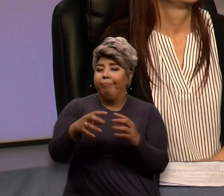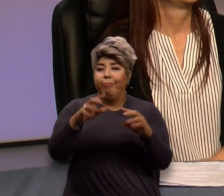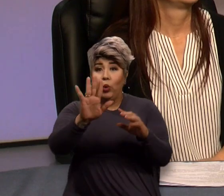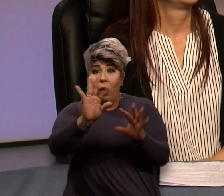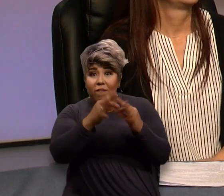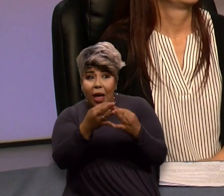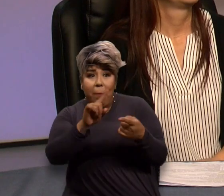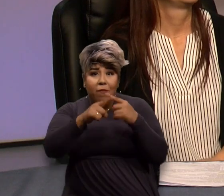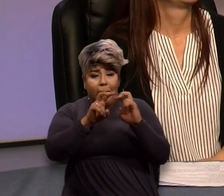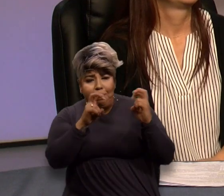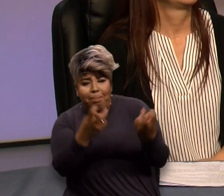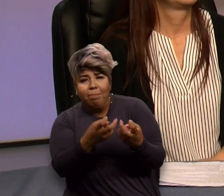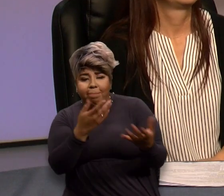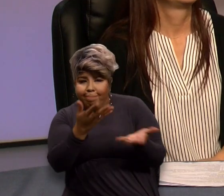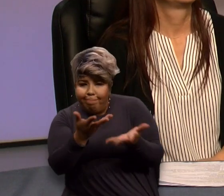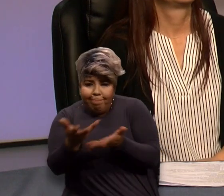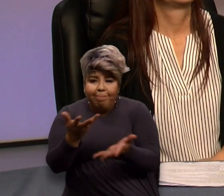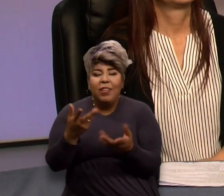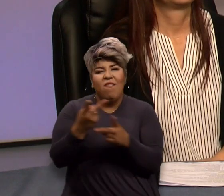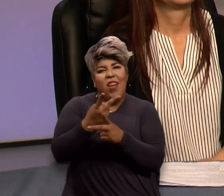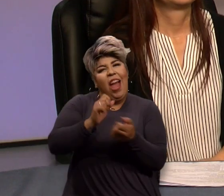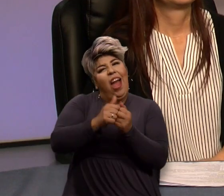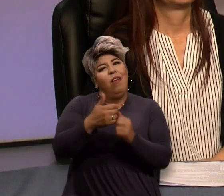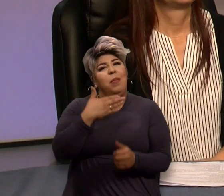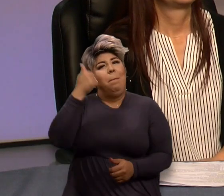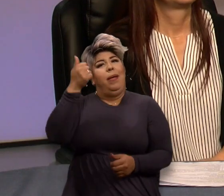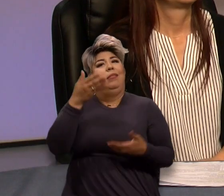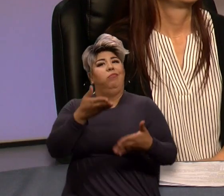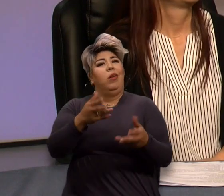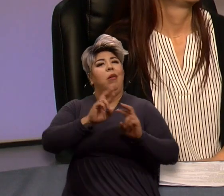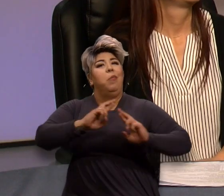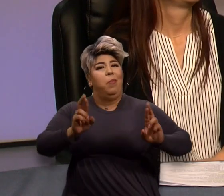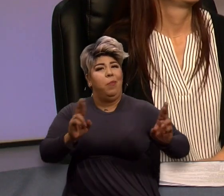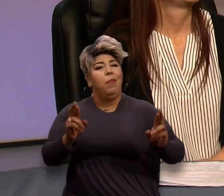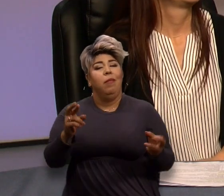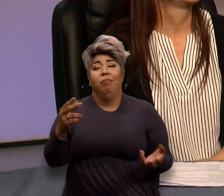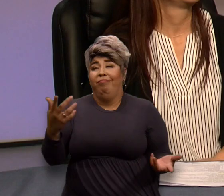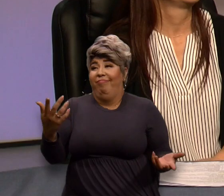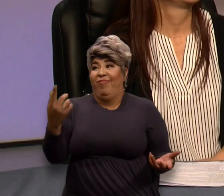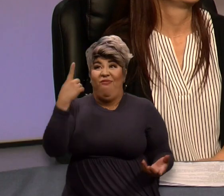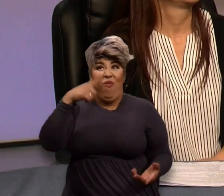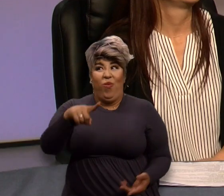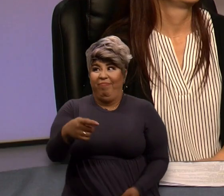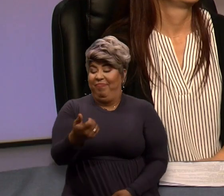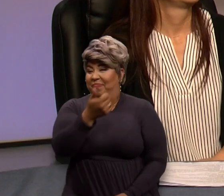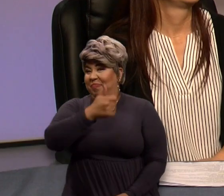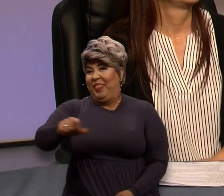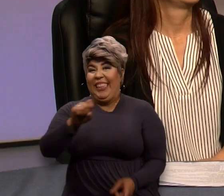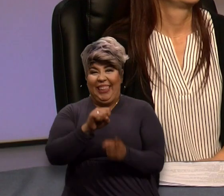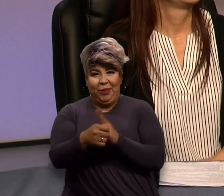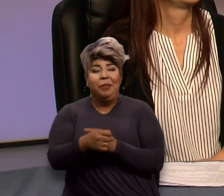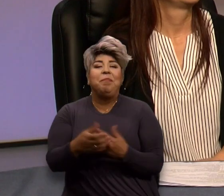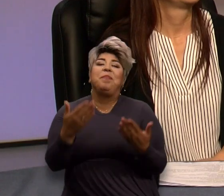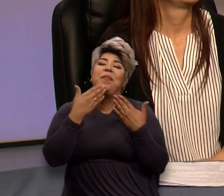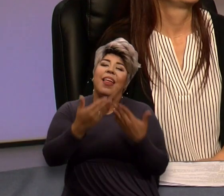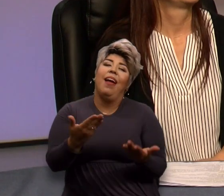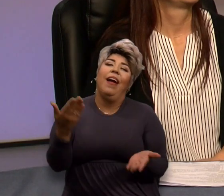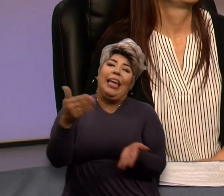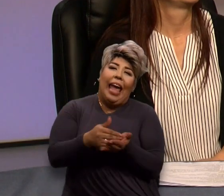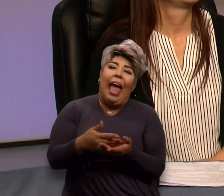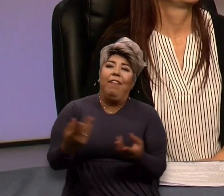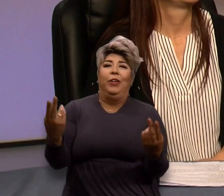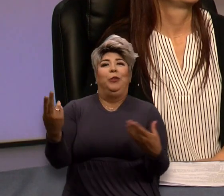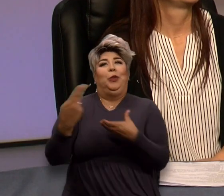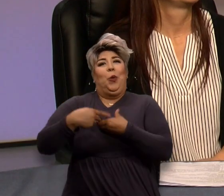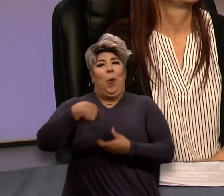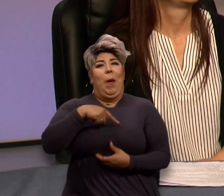talk with your friends on how to best be prepared for whatever could come your way. Again, thanks so much for joining us